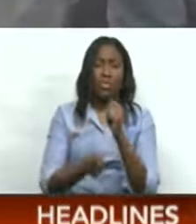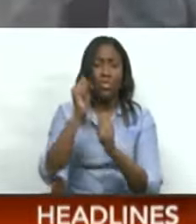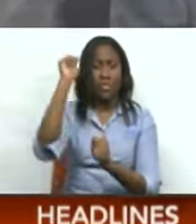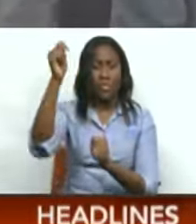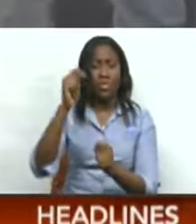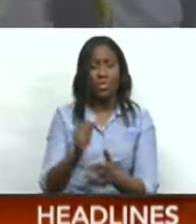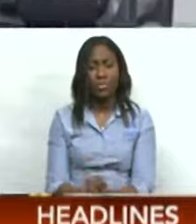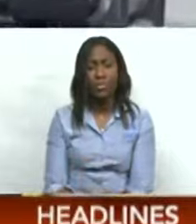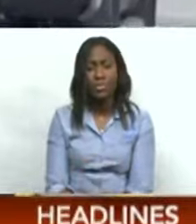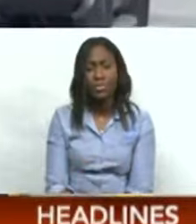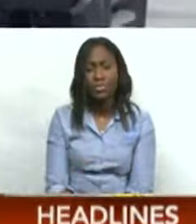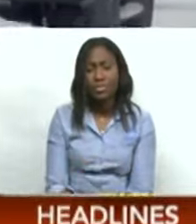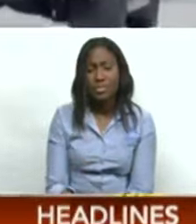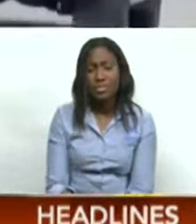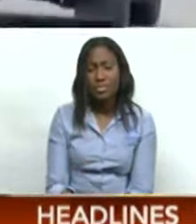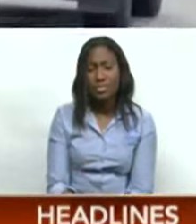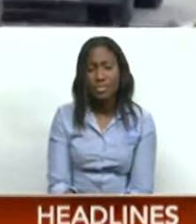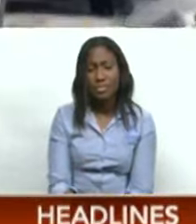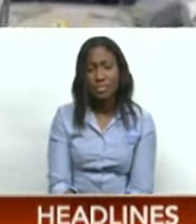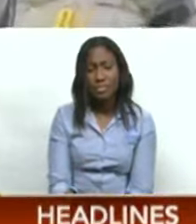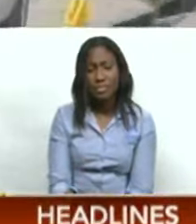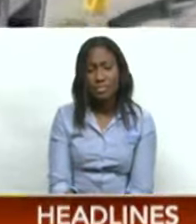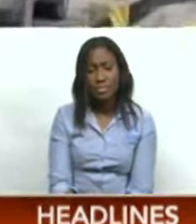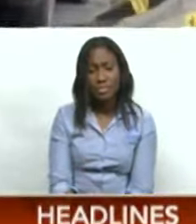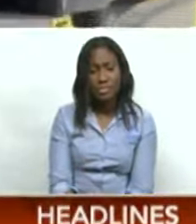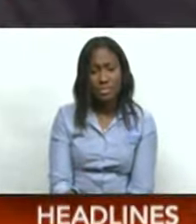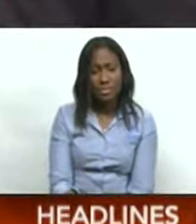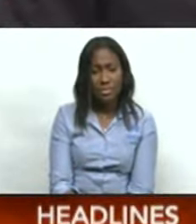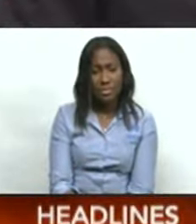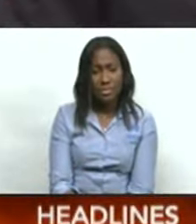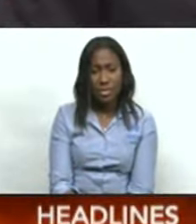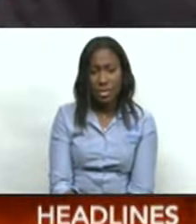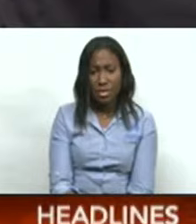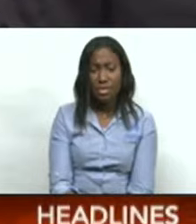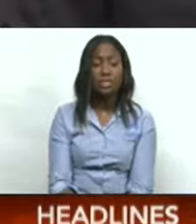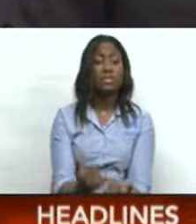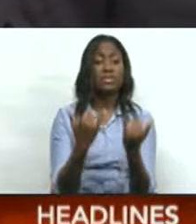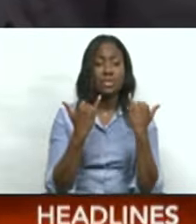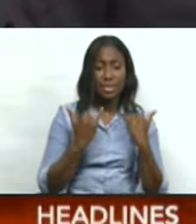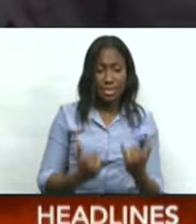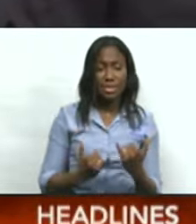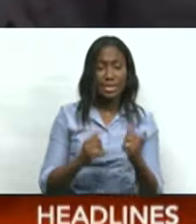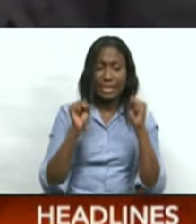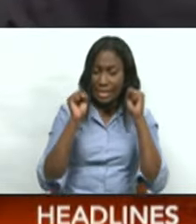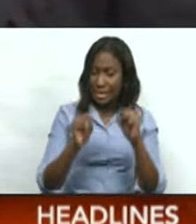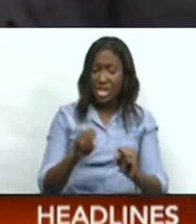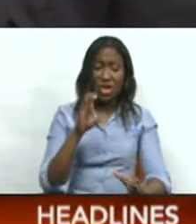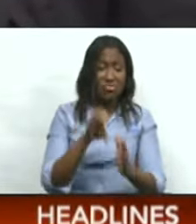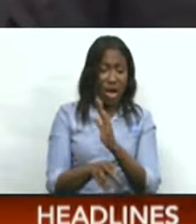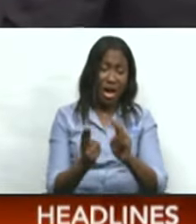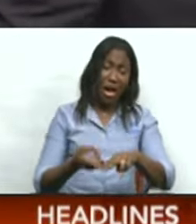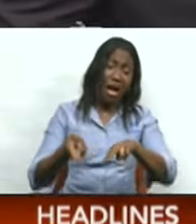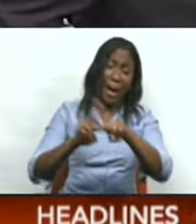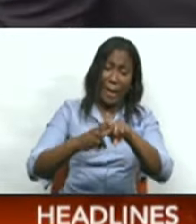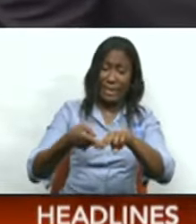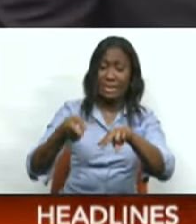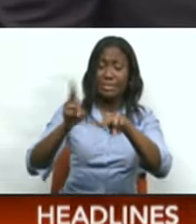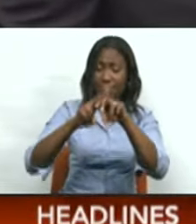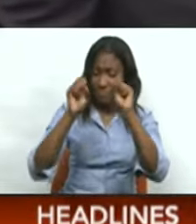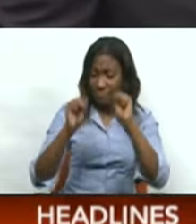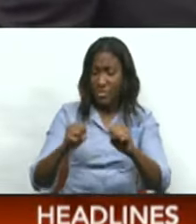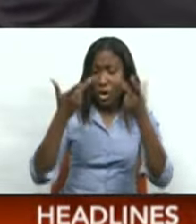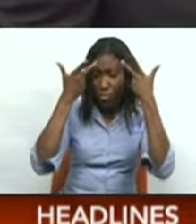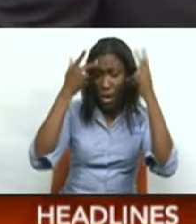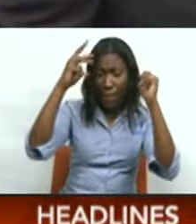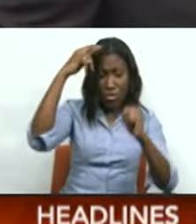violence in the country. Kamri Fletcher, CNC3 News. Well, acknowledging the rise of crime among the nation's youth, Prime Minister Rowley